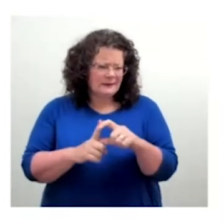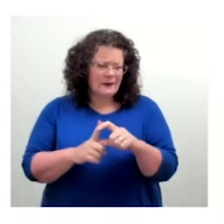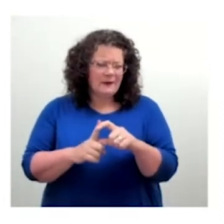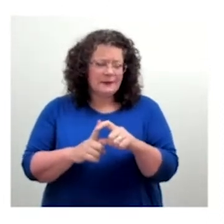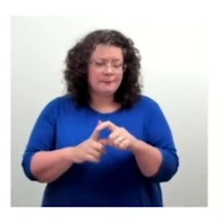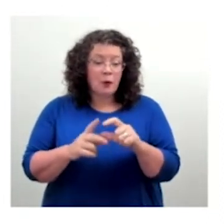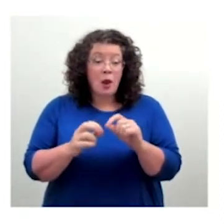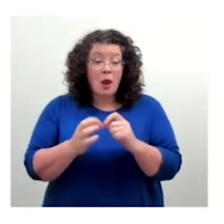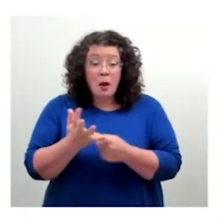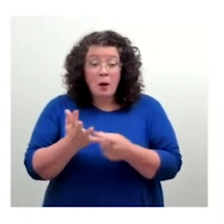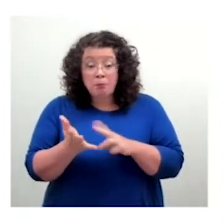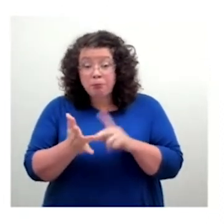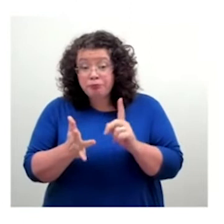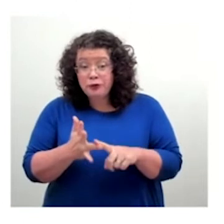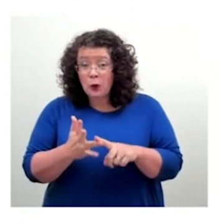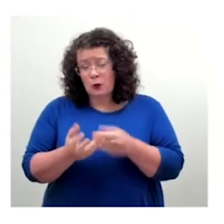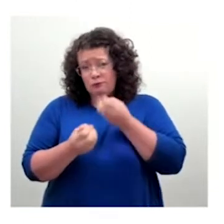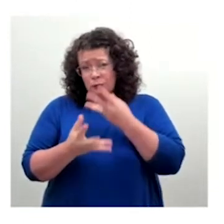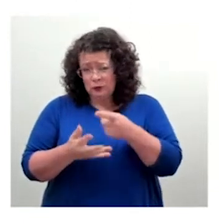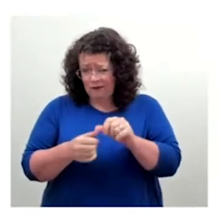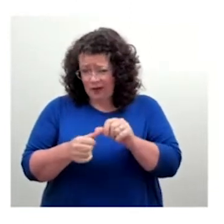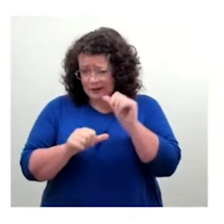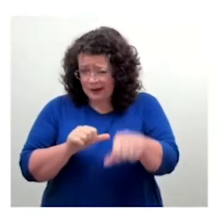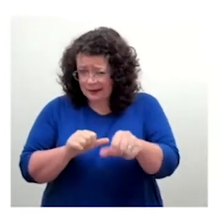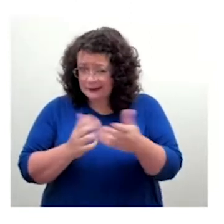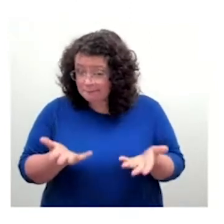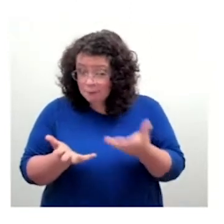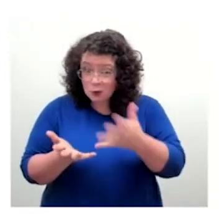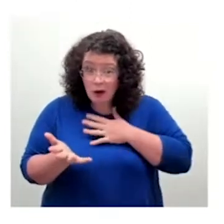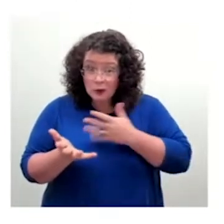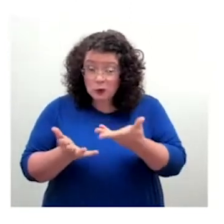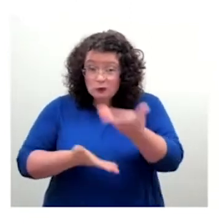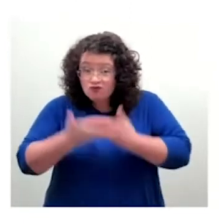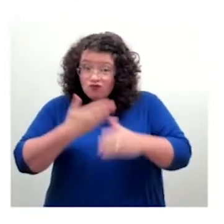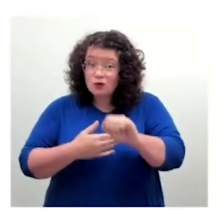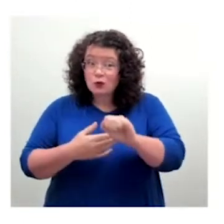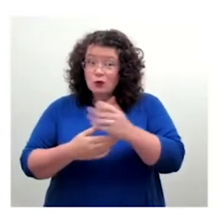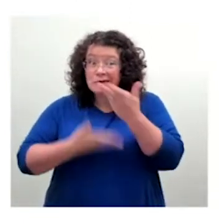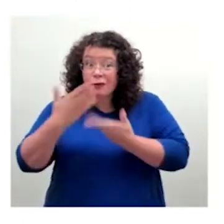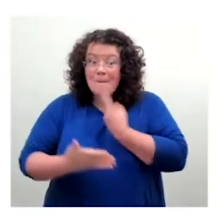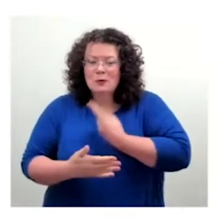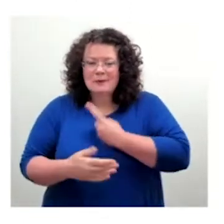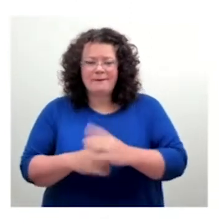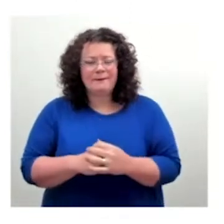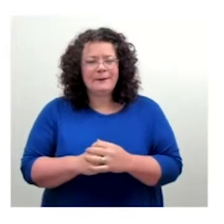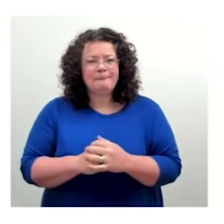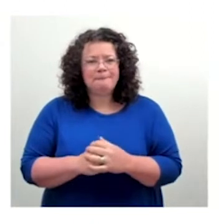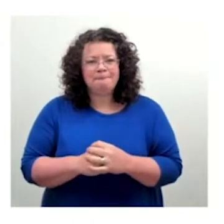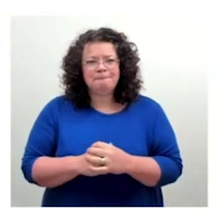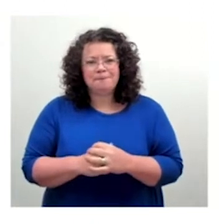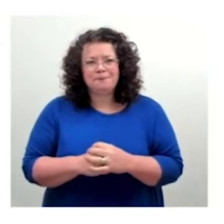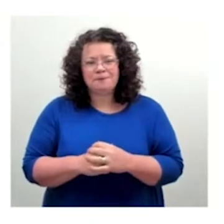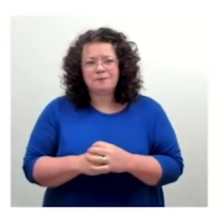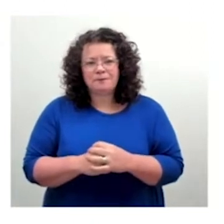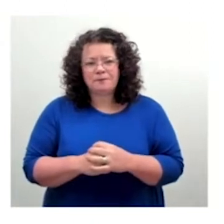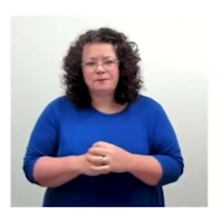So if you'd like to begin with your audio description, and then tell us more. Indeed. So I'm Bruno. I am the founder and the